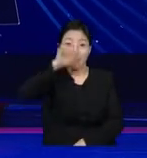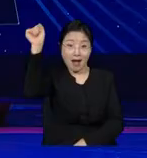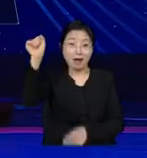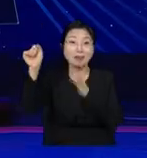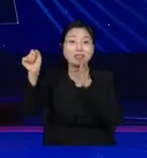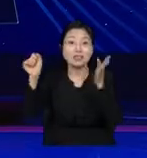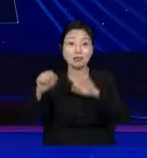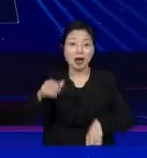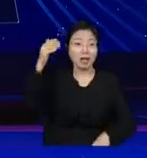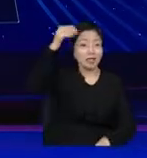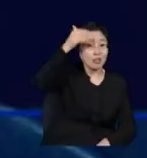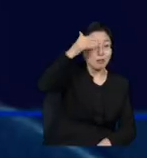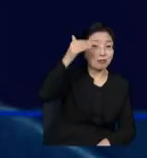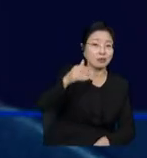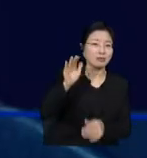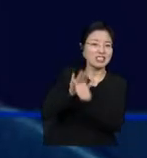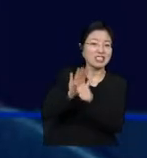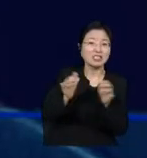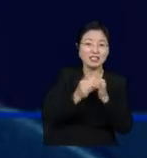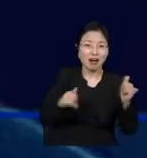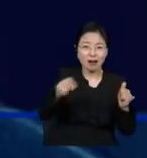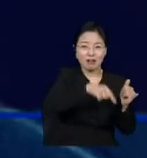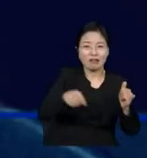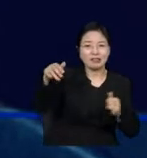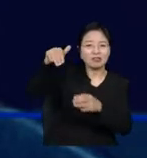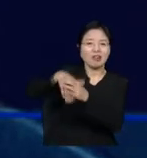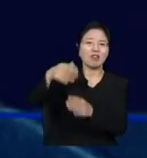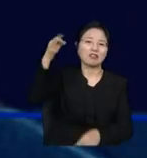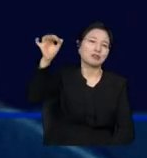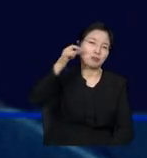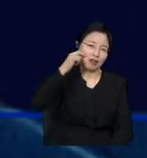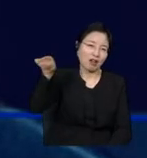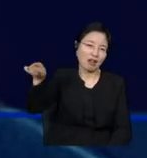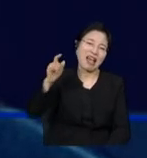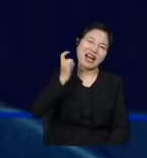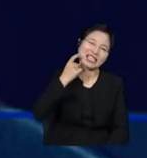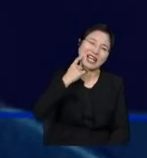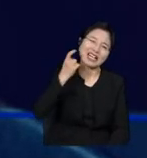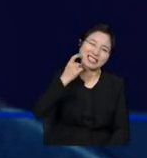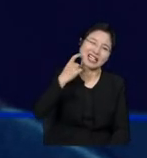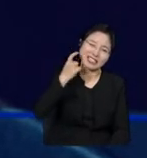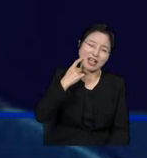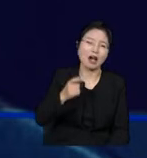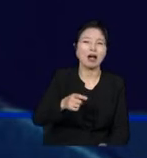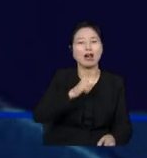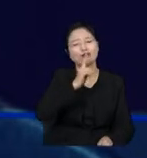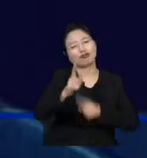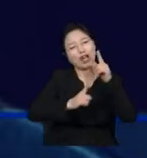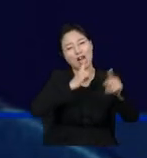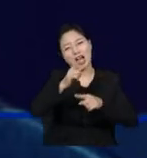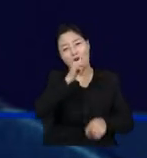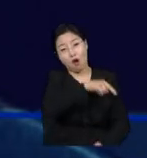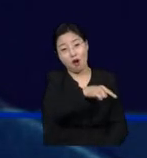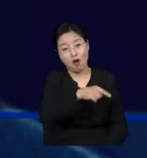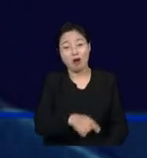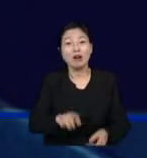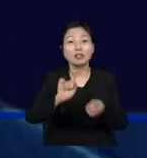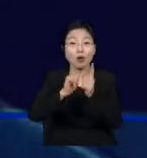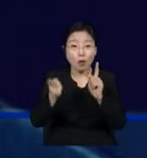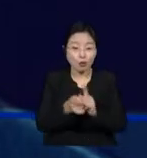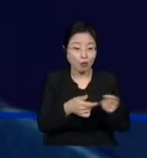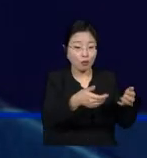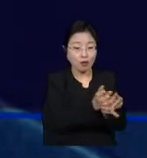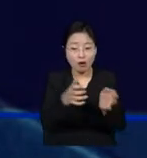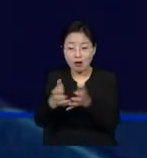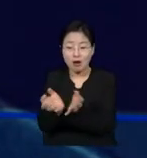continues to push a big lie of election fraud, which is causing great polarization and divide within the the people of the